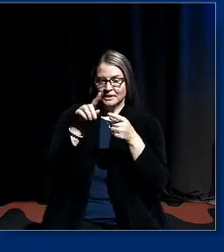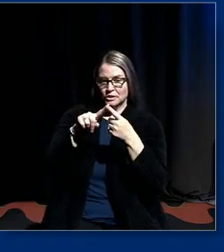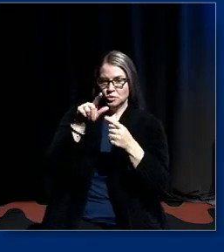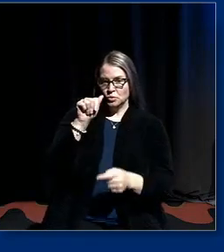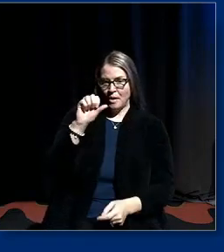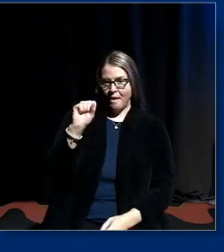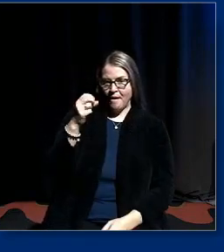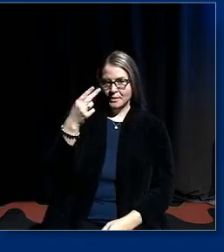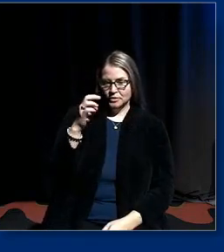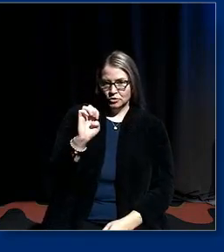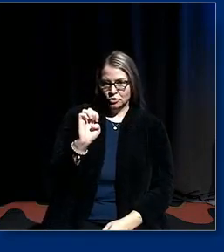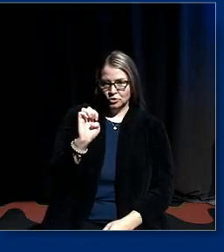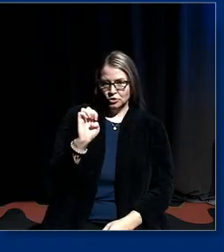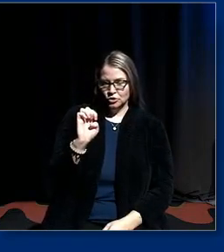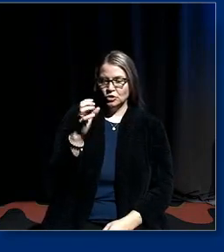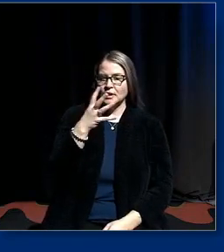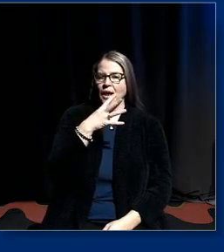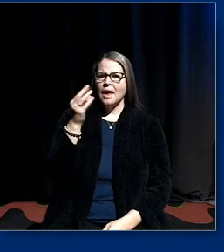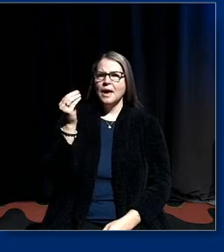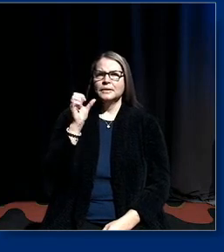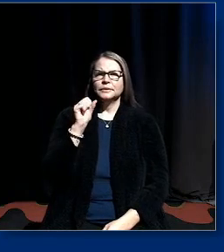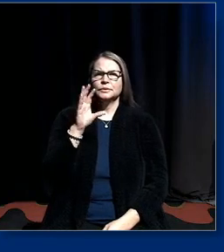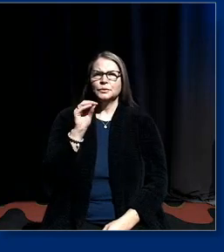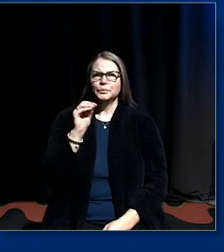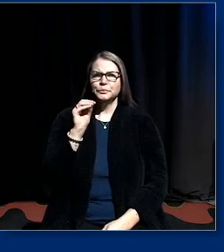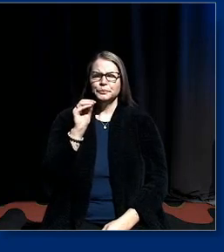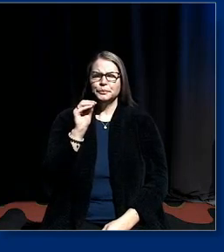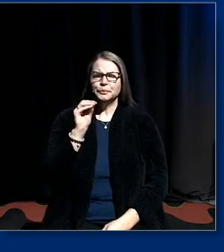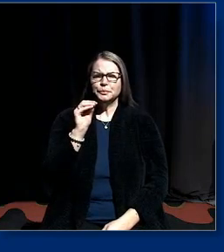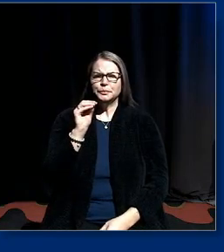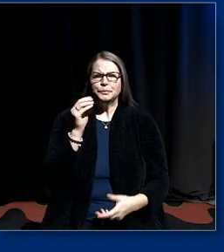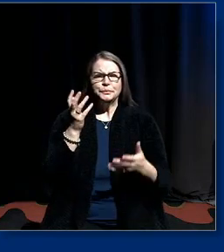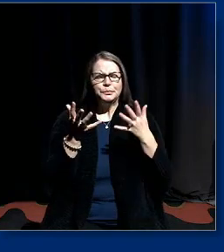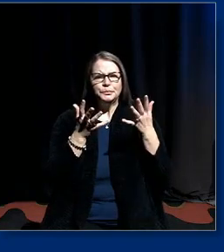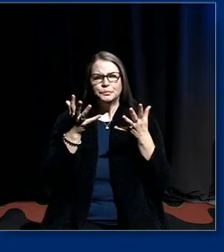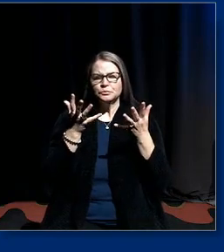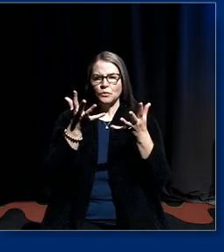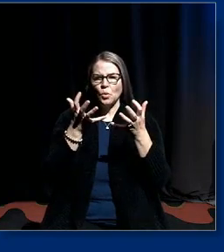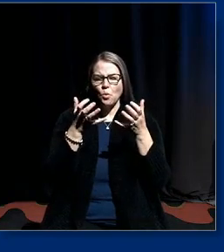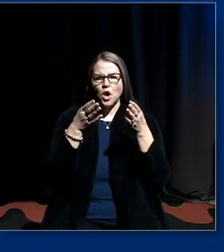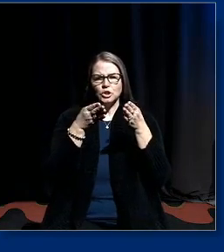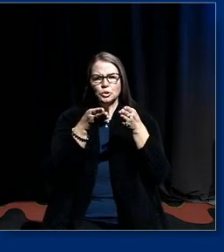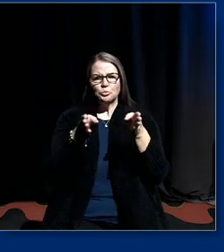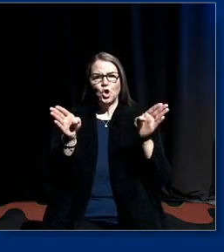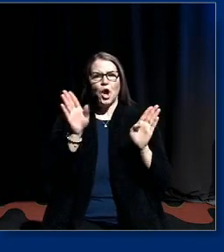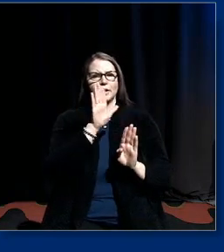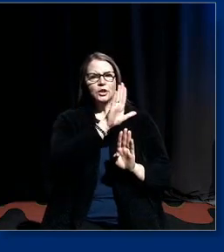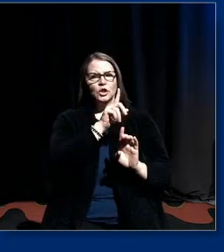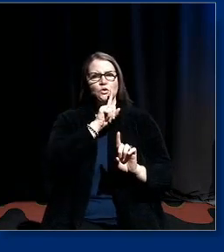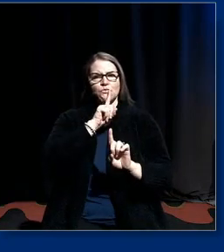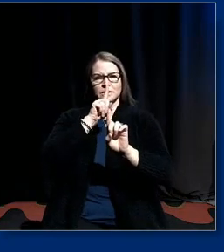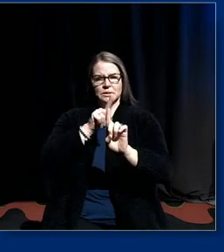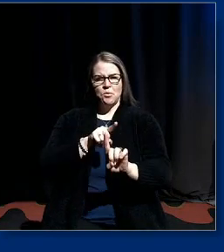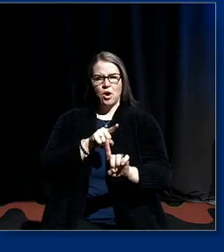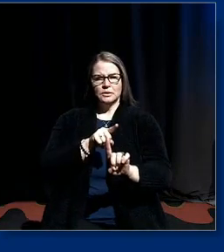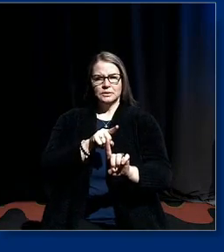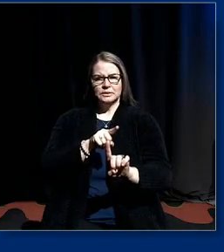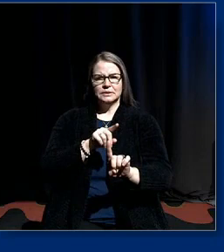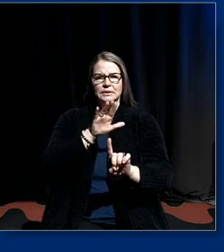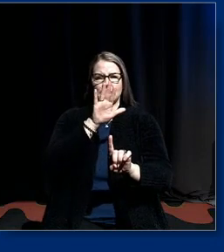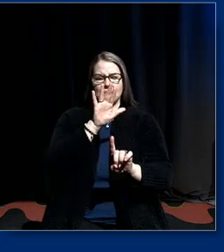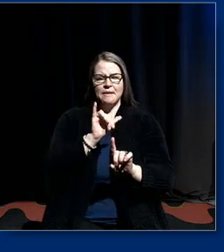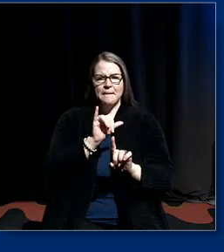um and so i want to broaden your responses by